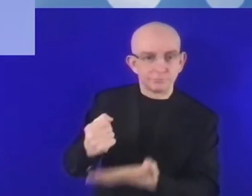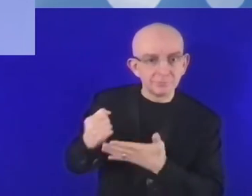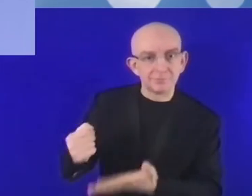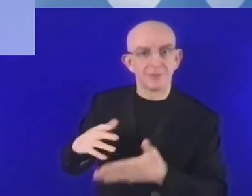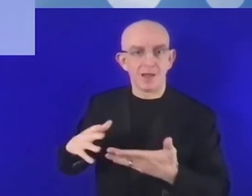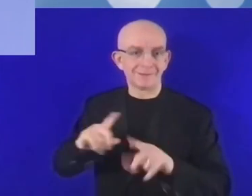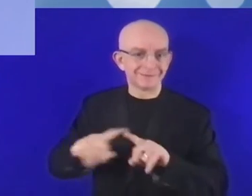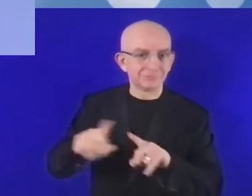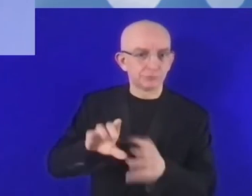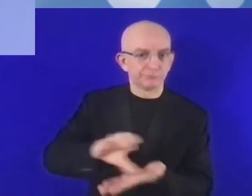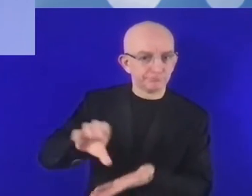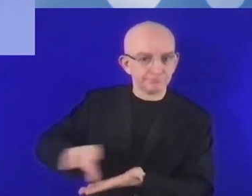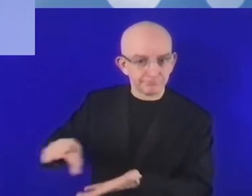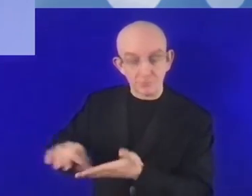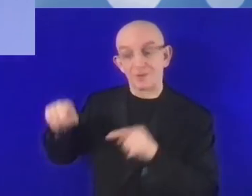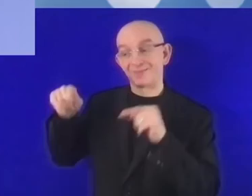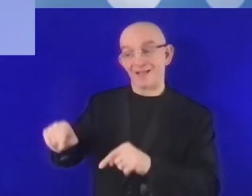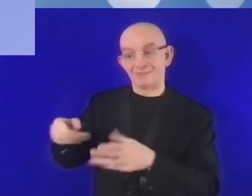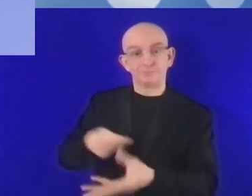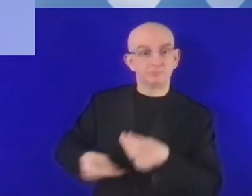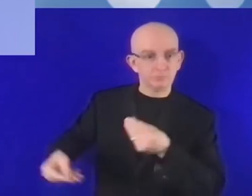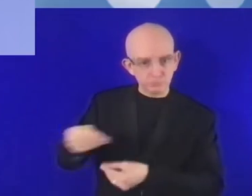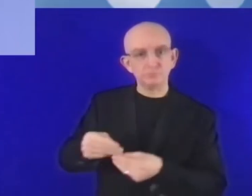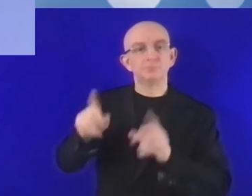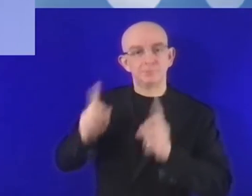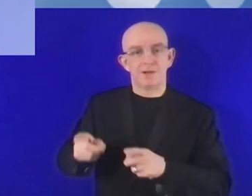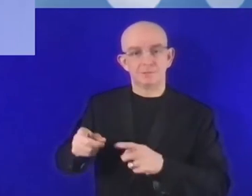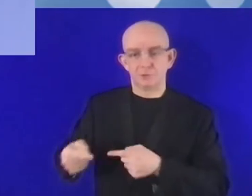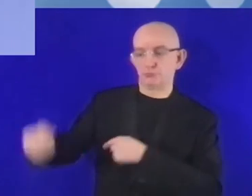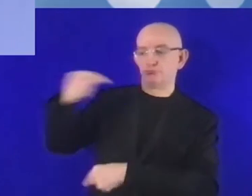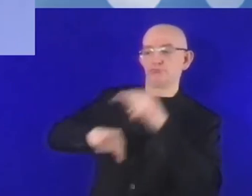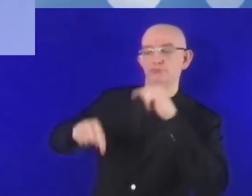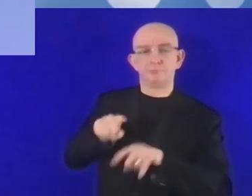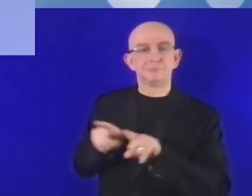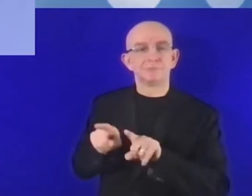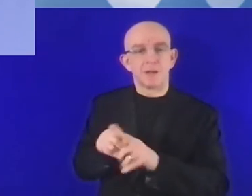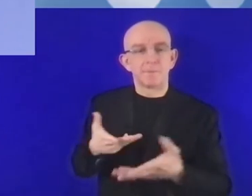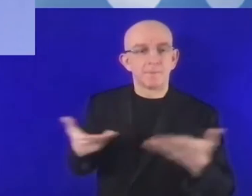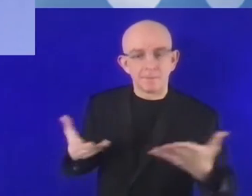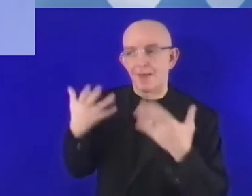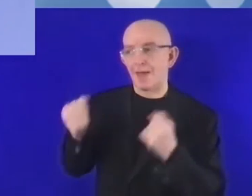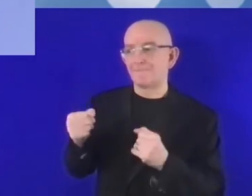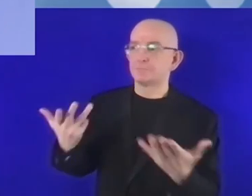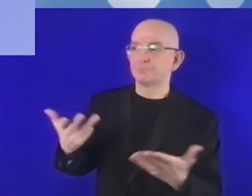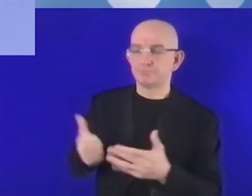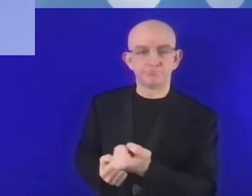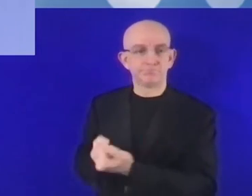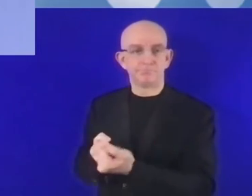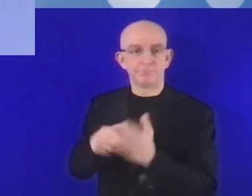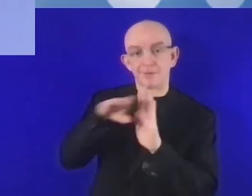or similar legal frameworks. So we need to have good legal frameworks.